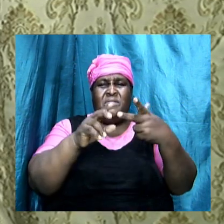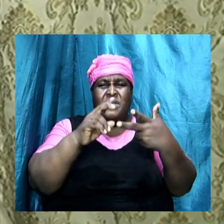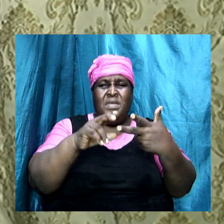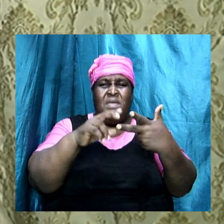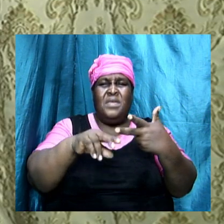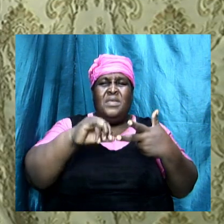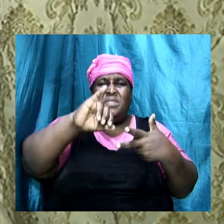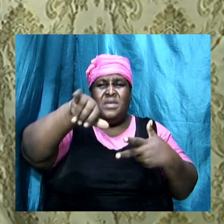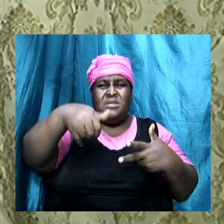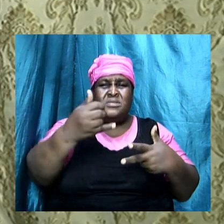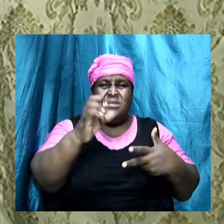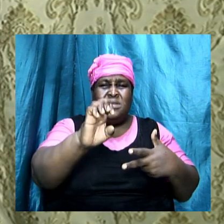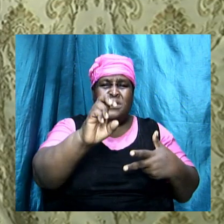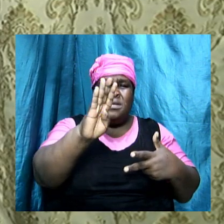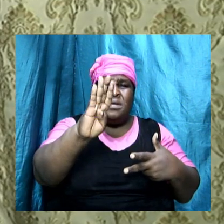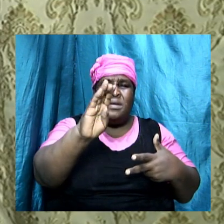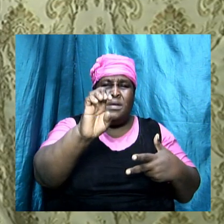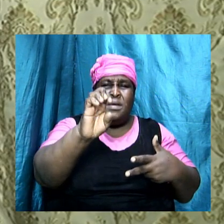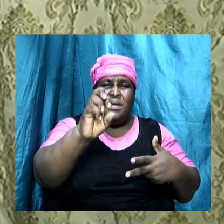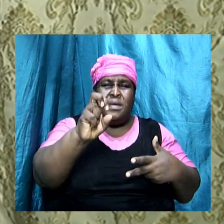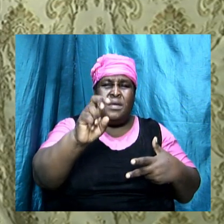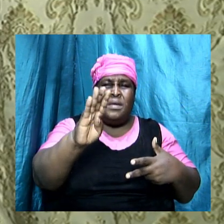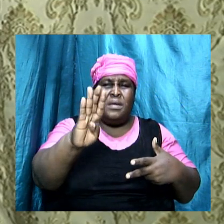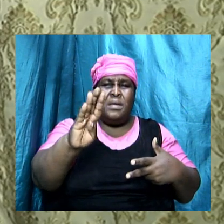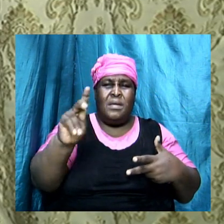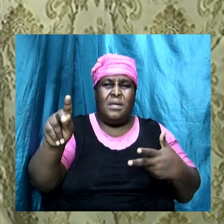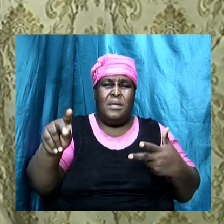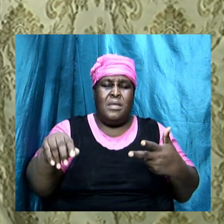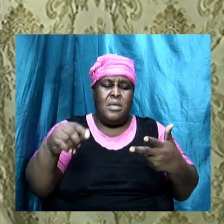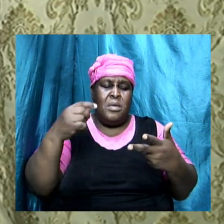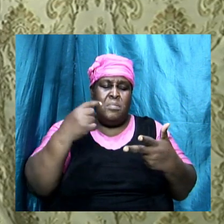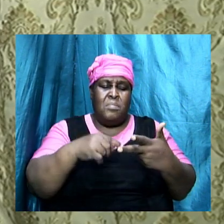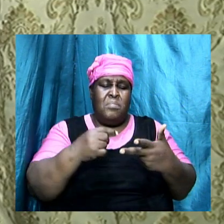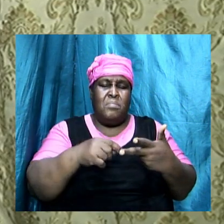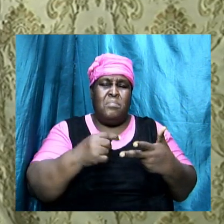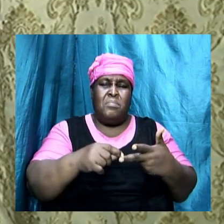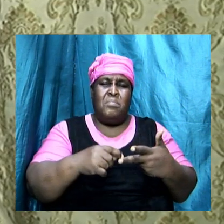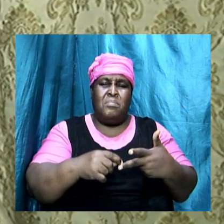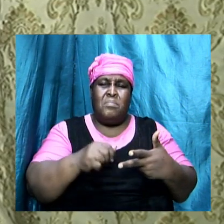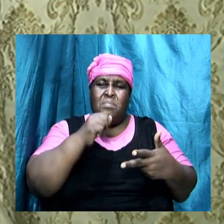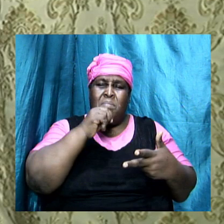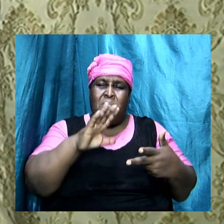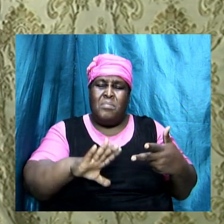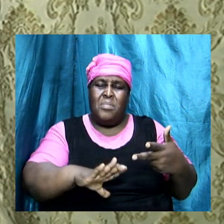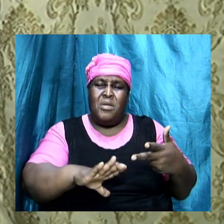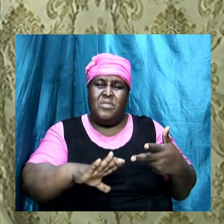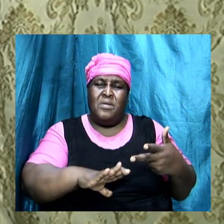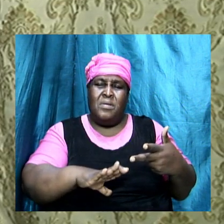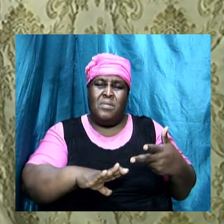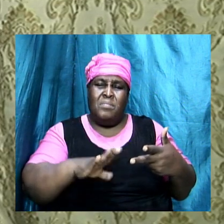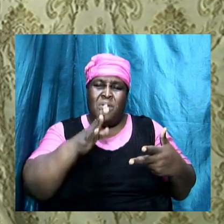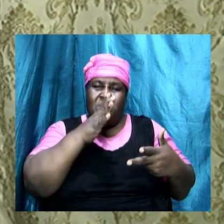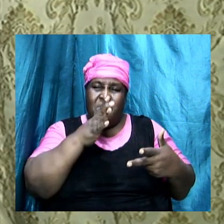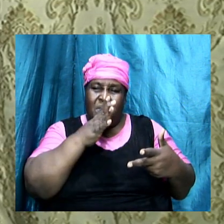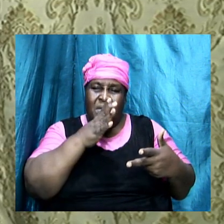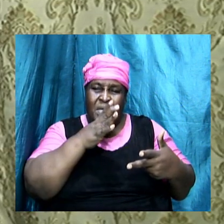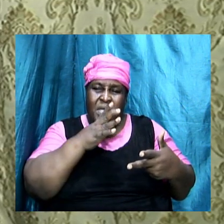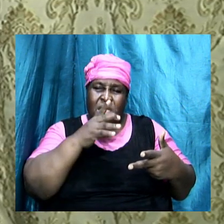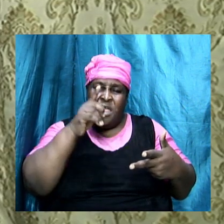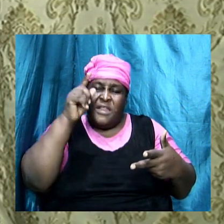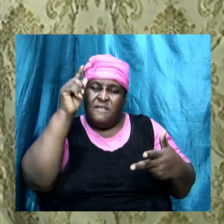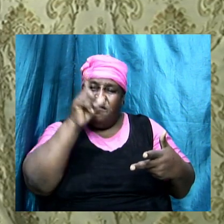found in the Jezebel of the Old Testament the mother and the embodiment of false doctrine